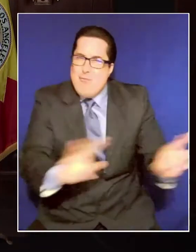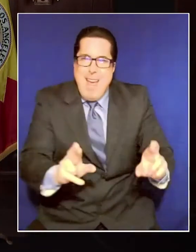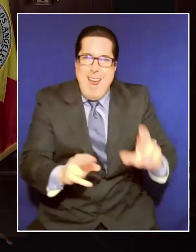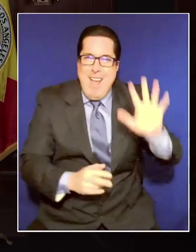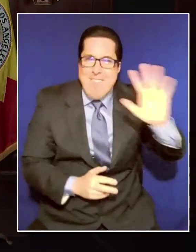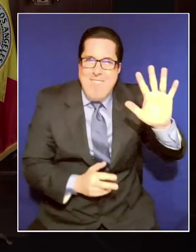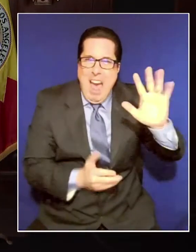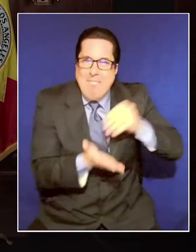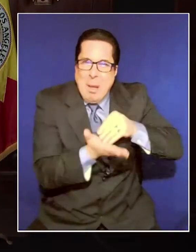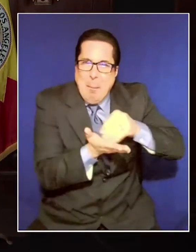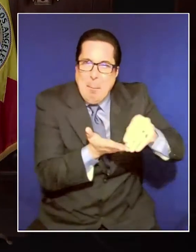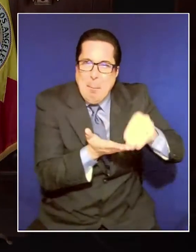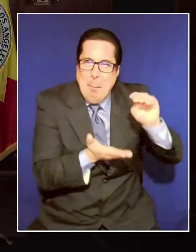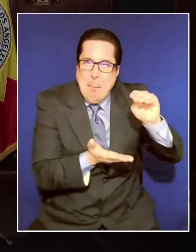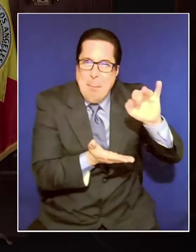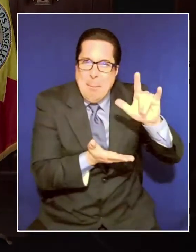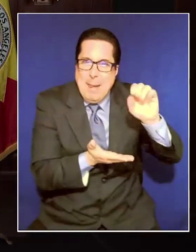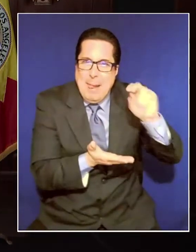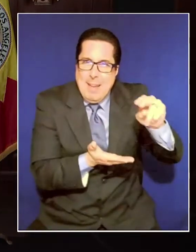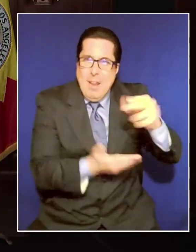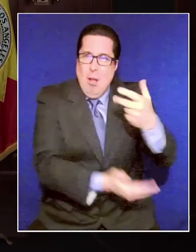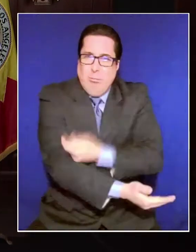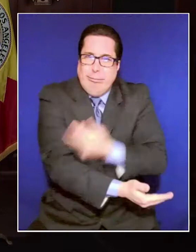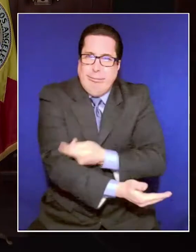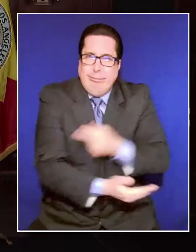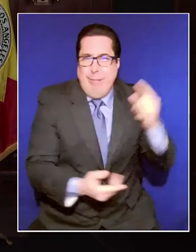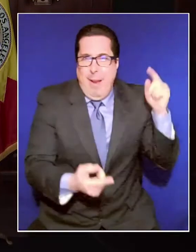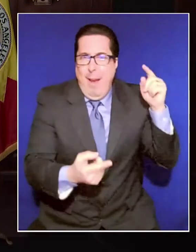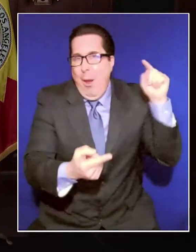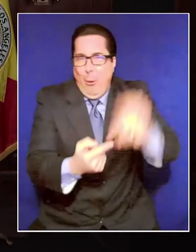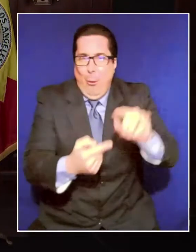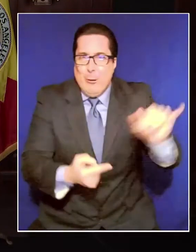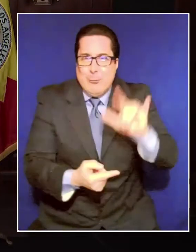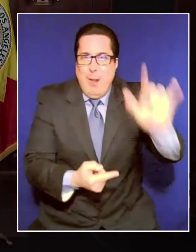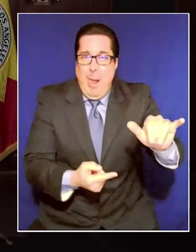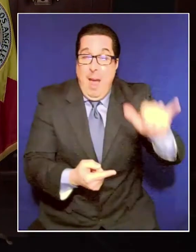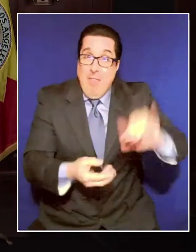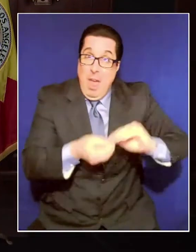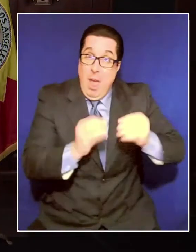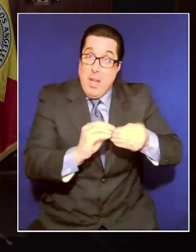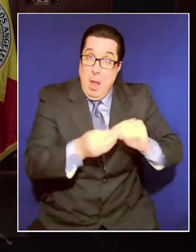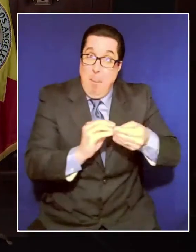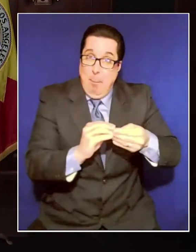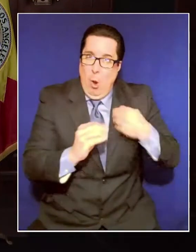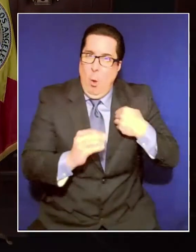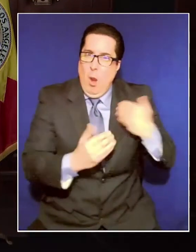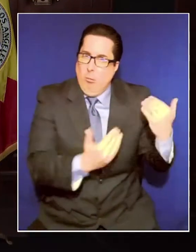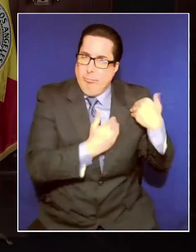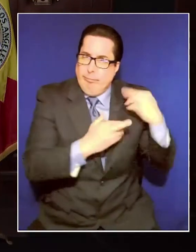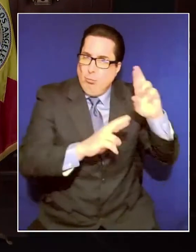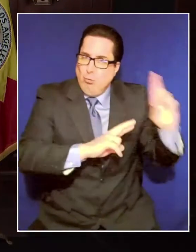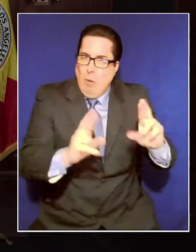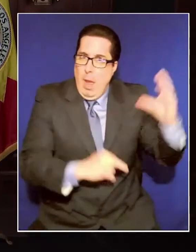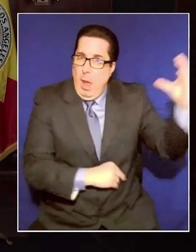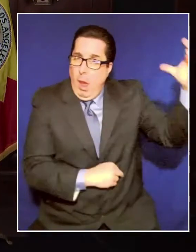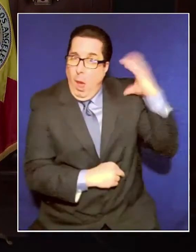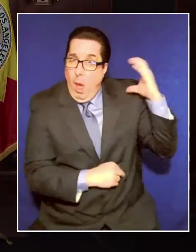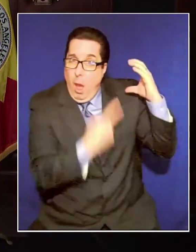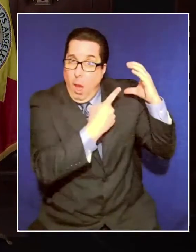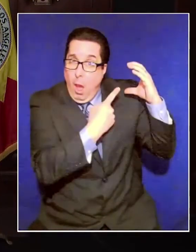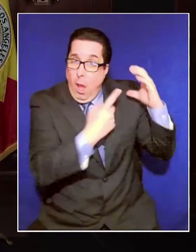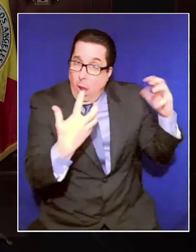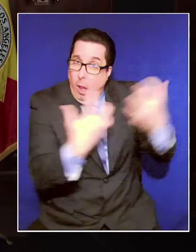vaccinations by July. That's essentially the number that we've been tasked with to meet the need of our